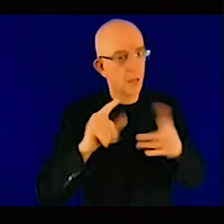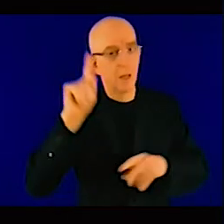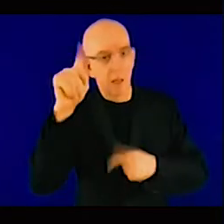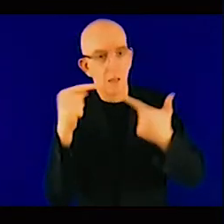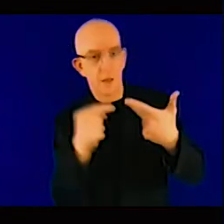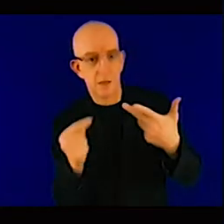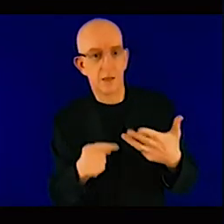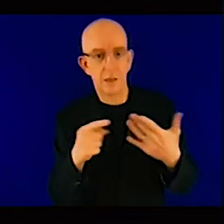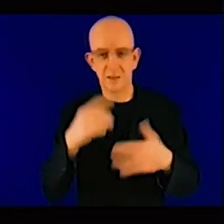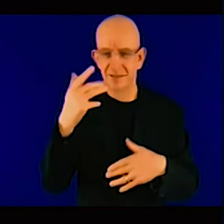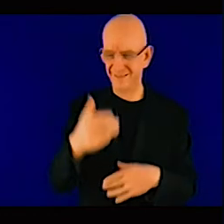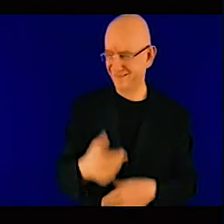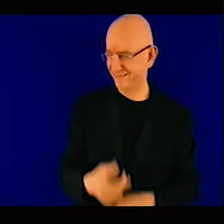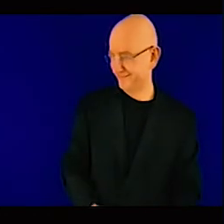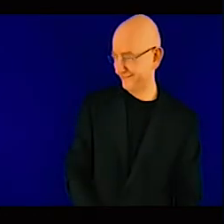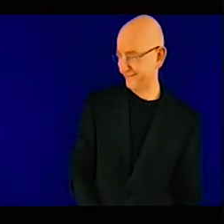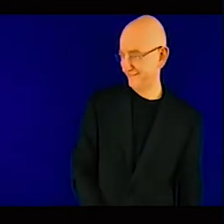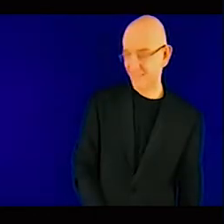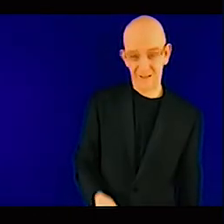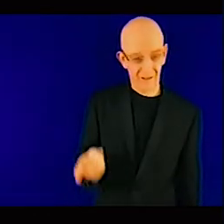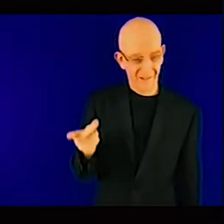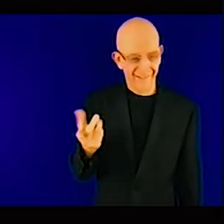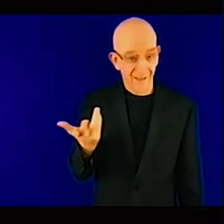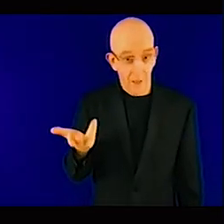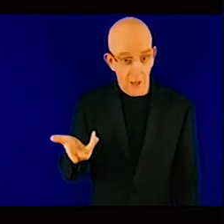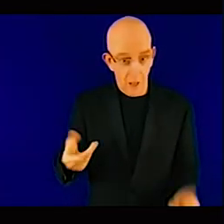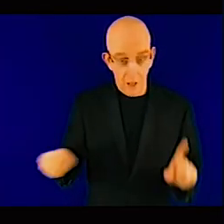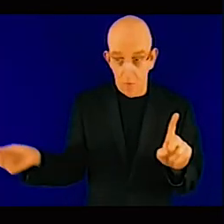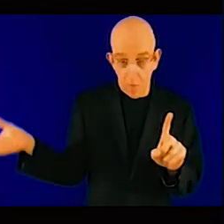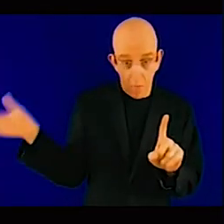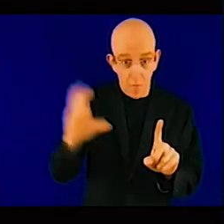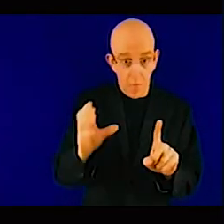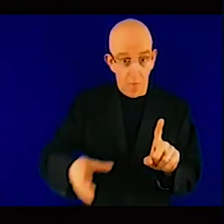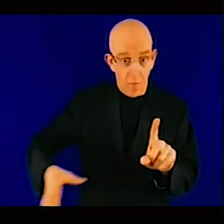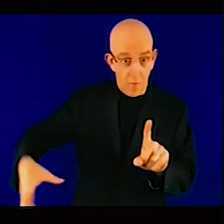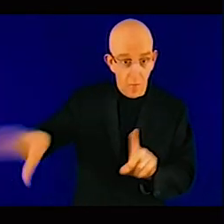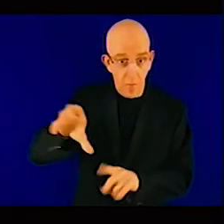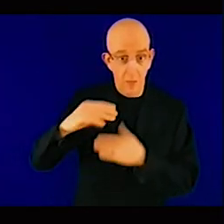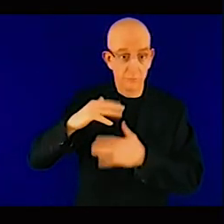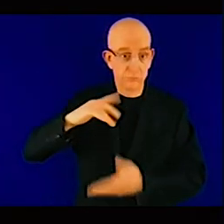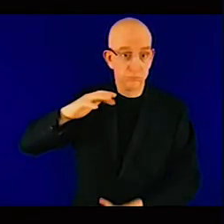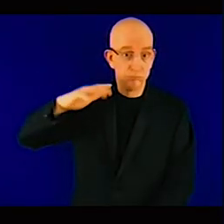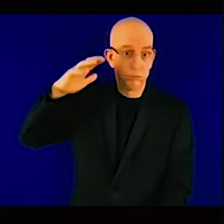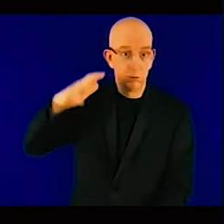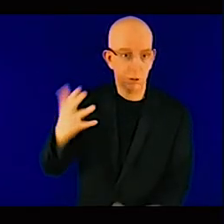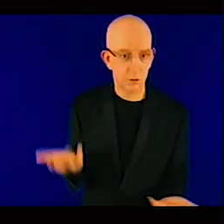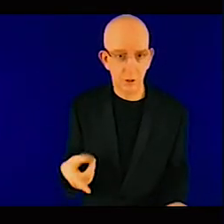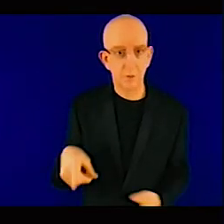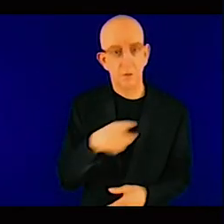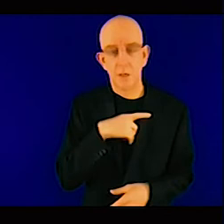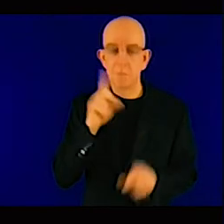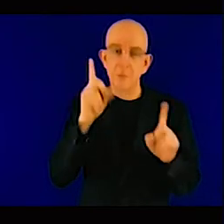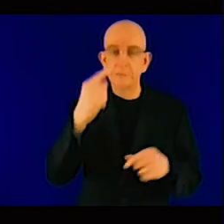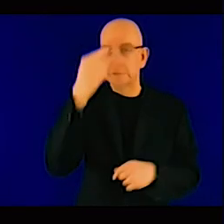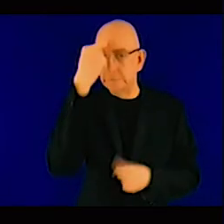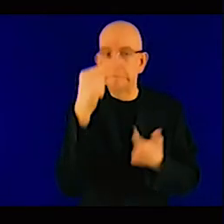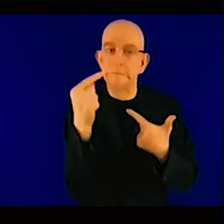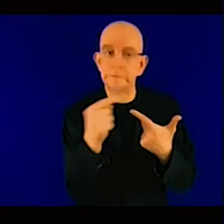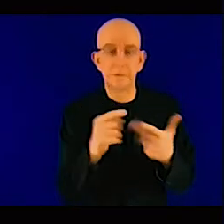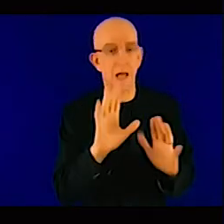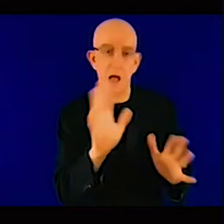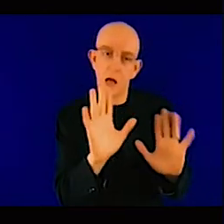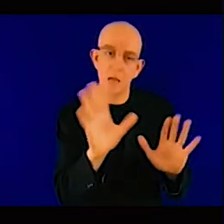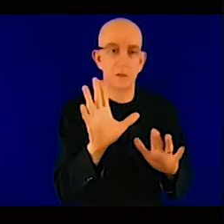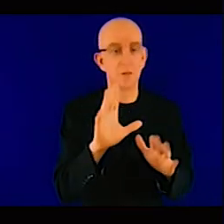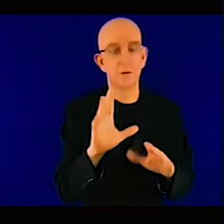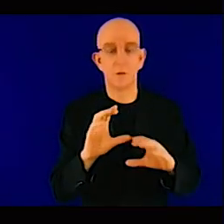with whether it's a DFI involvement so whether it's whether we say okay we want the IFC to be involved we want the World